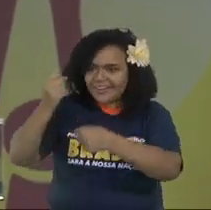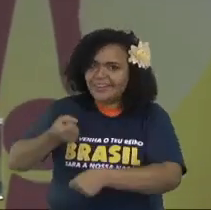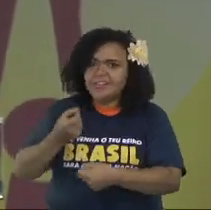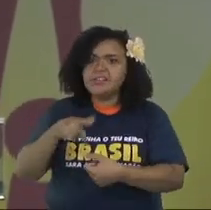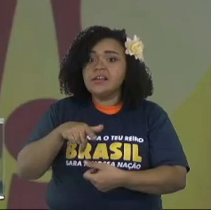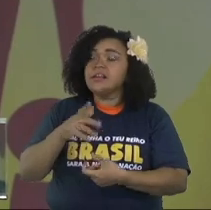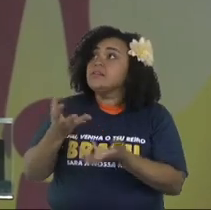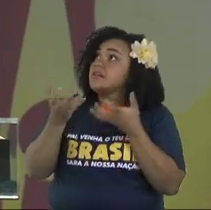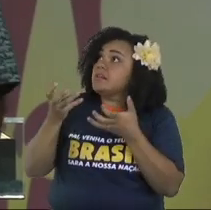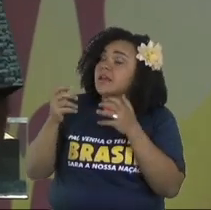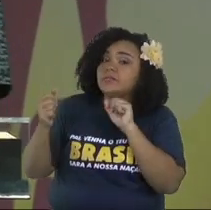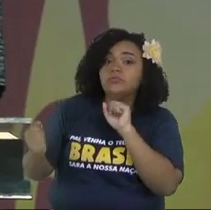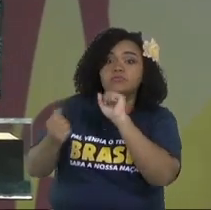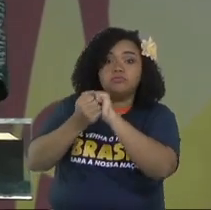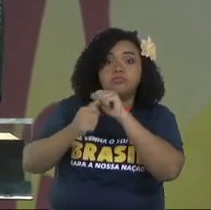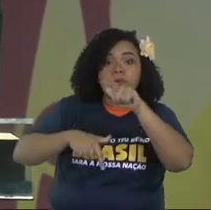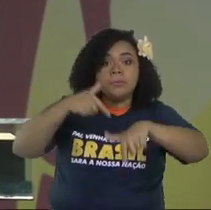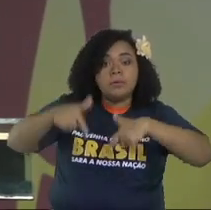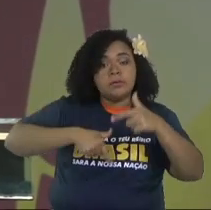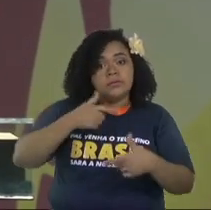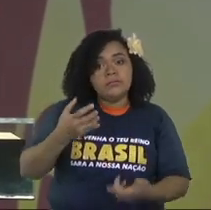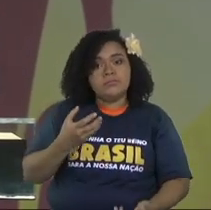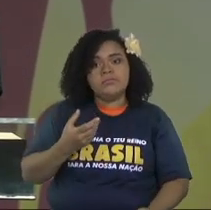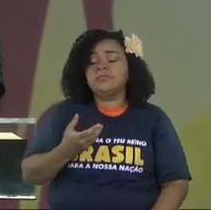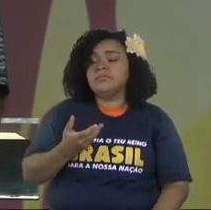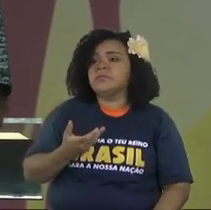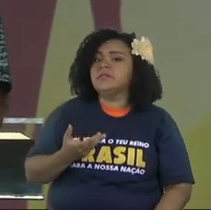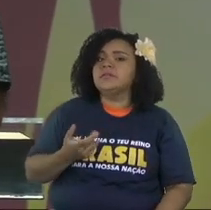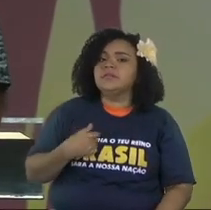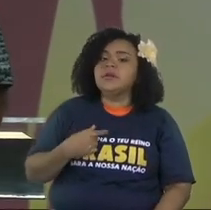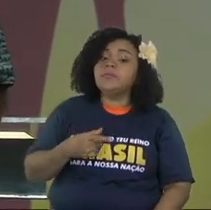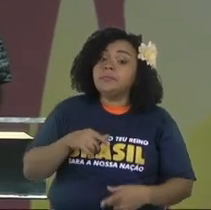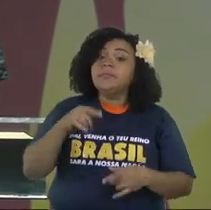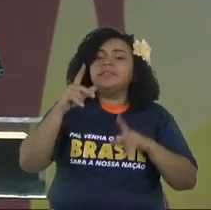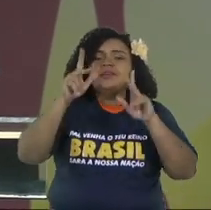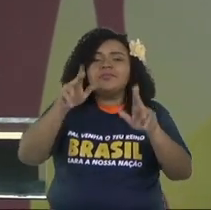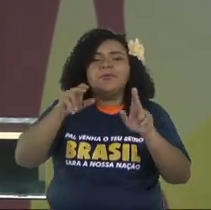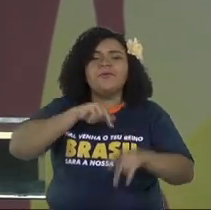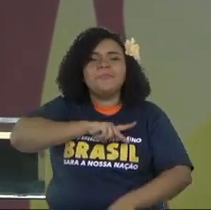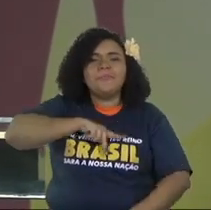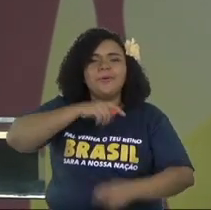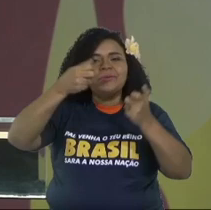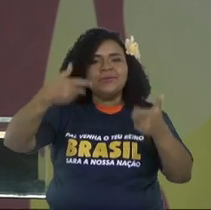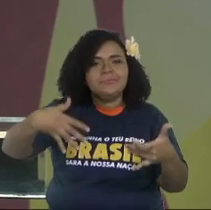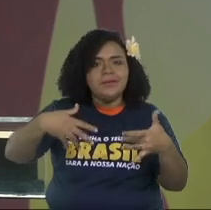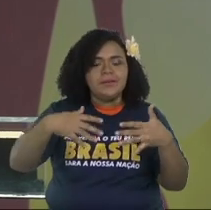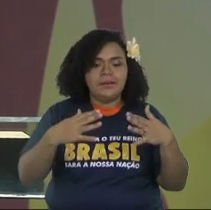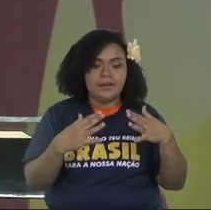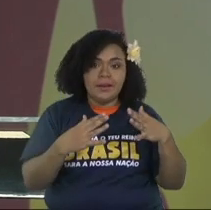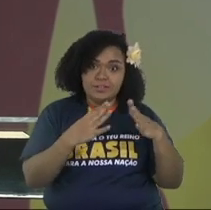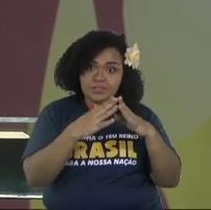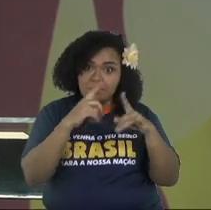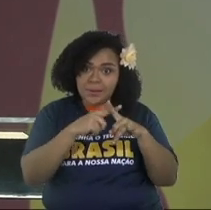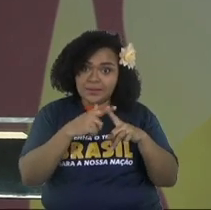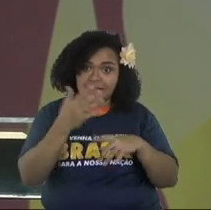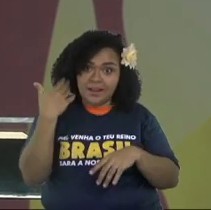it's like the church Apostle Paul they used to beg for